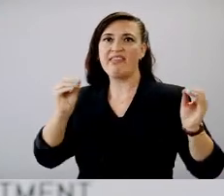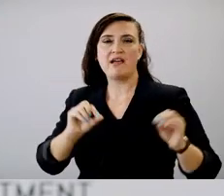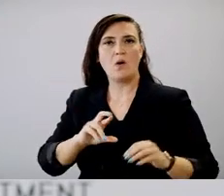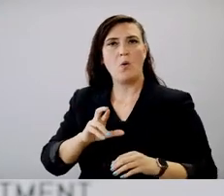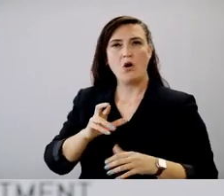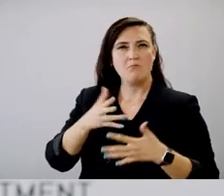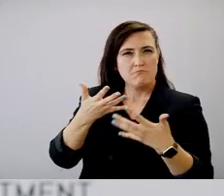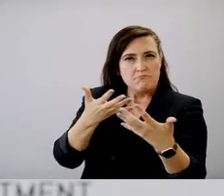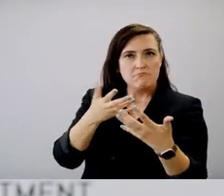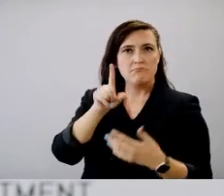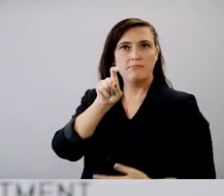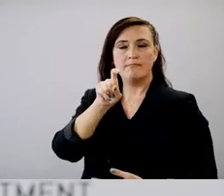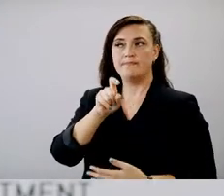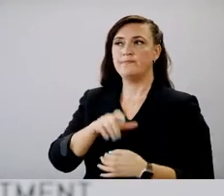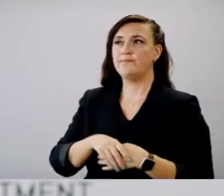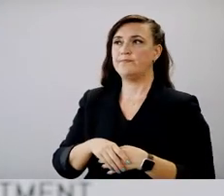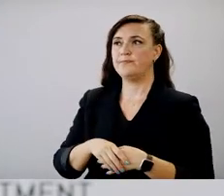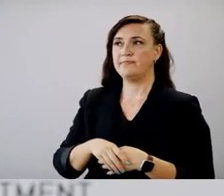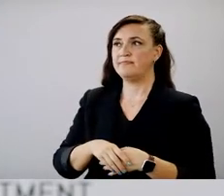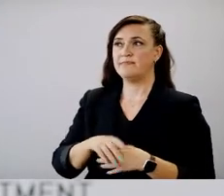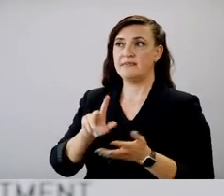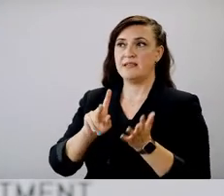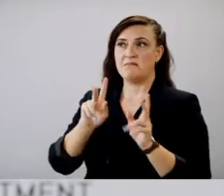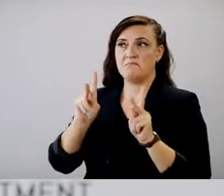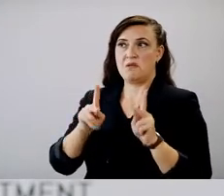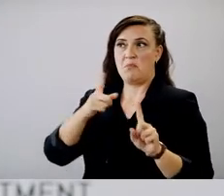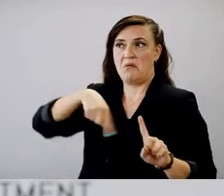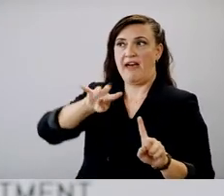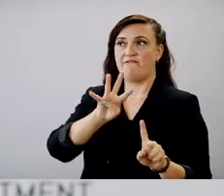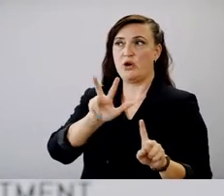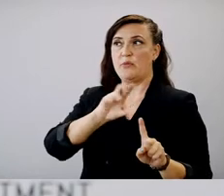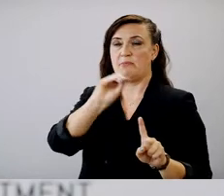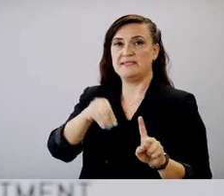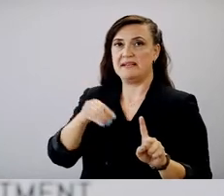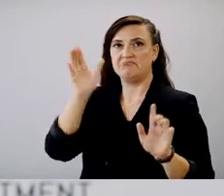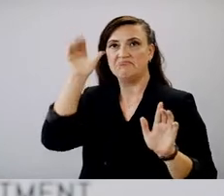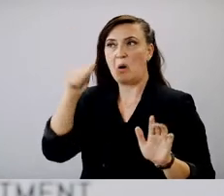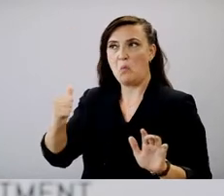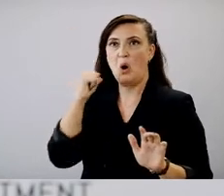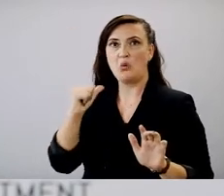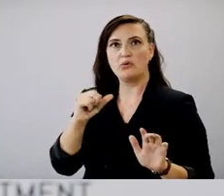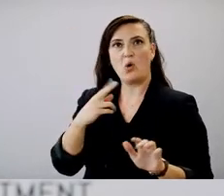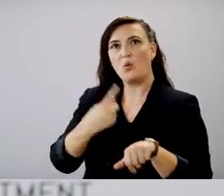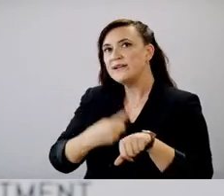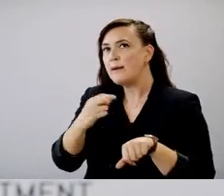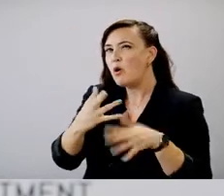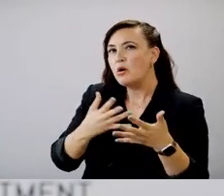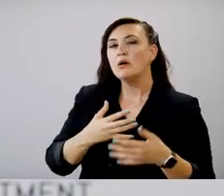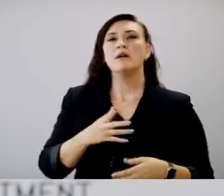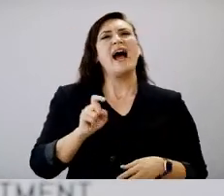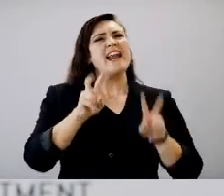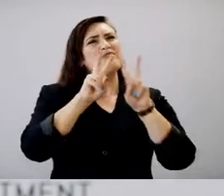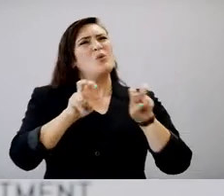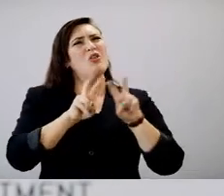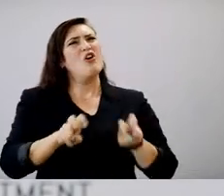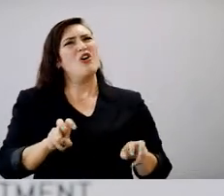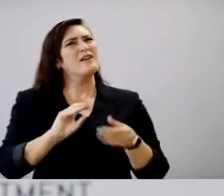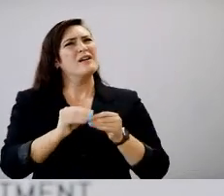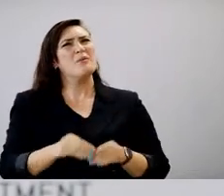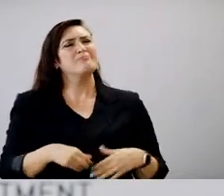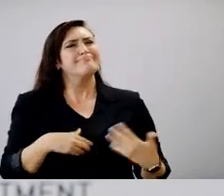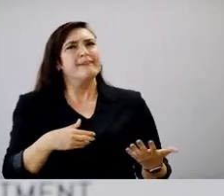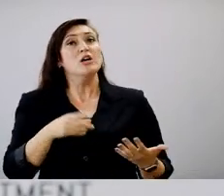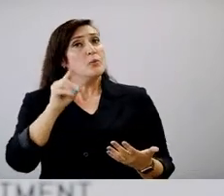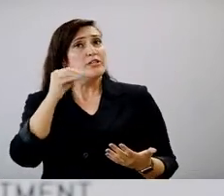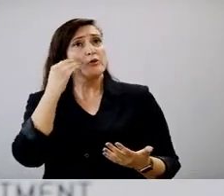people who just have decided I'm not going to get vaccinated at all. Any thoughts on that? Um, I'd have to take a look and see. We